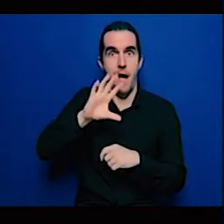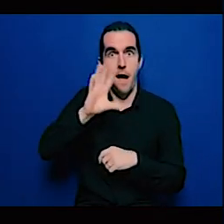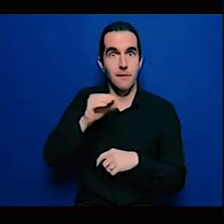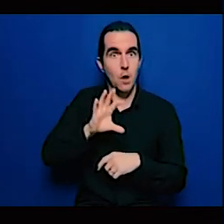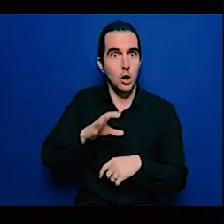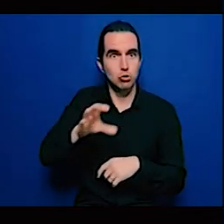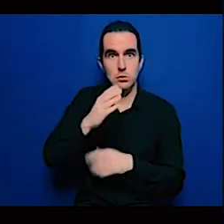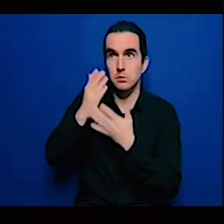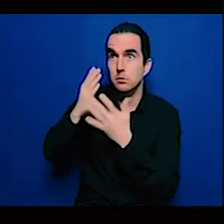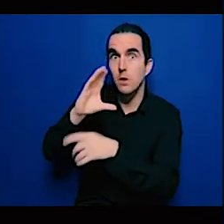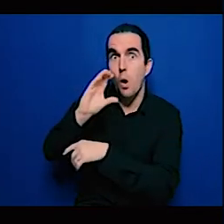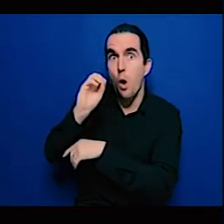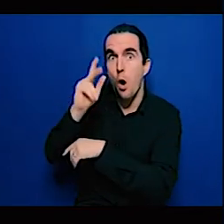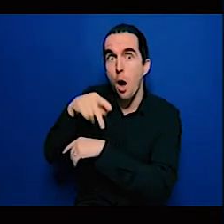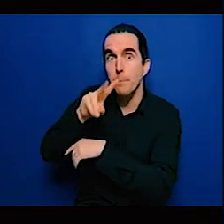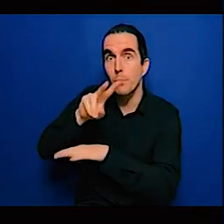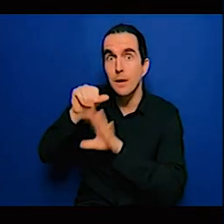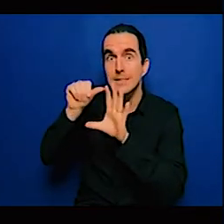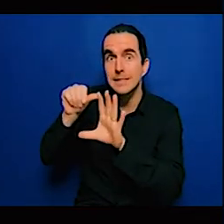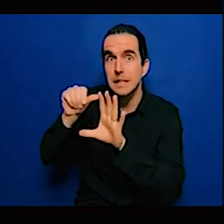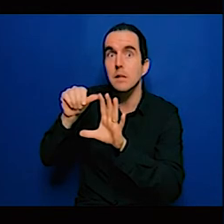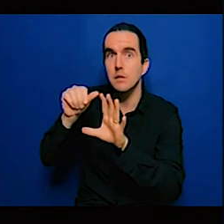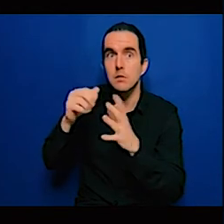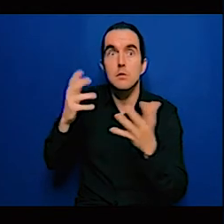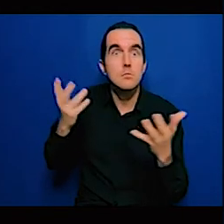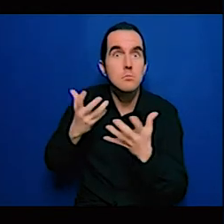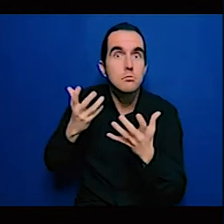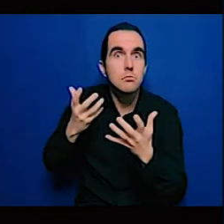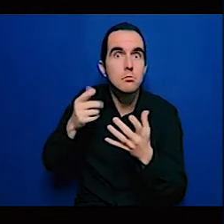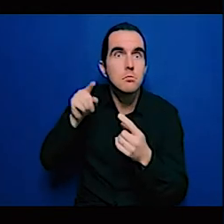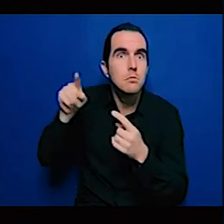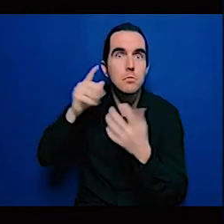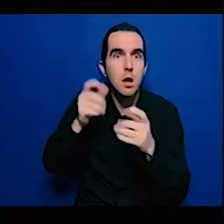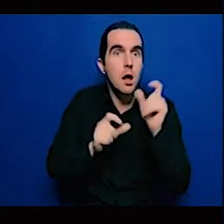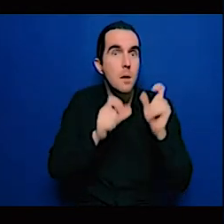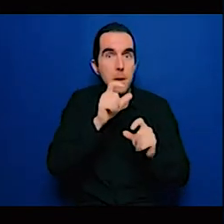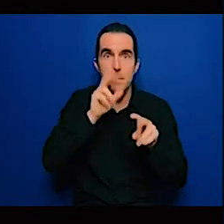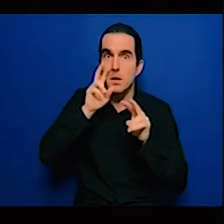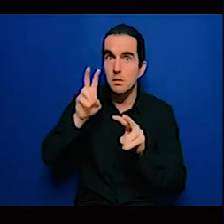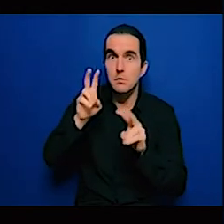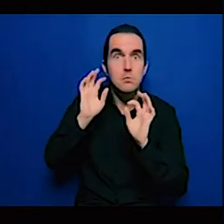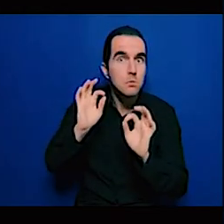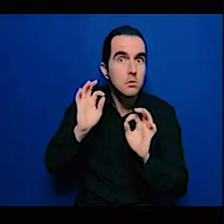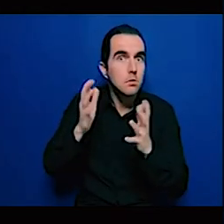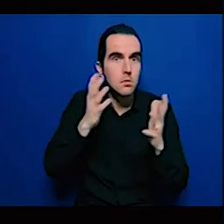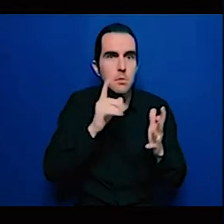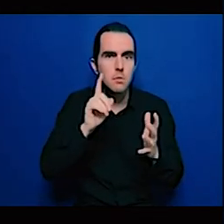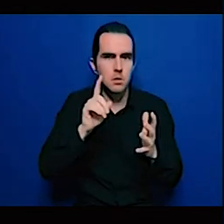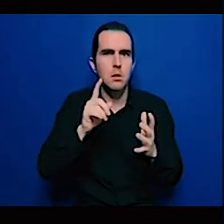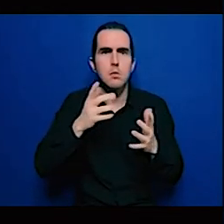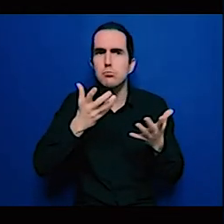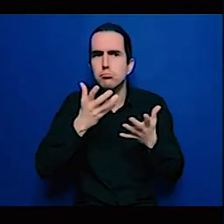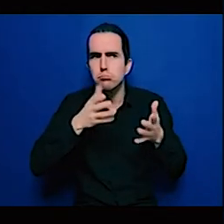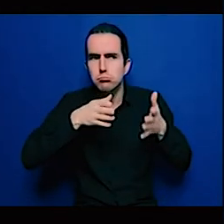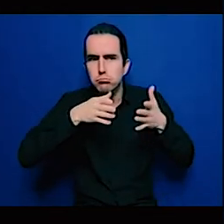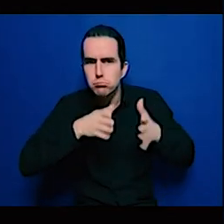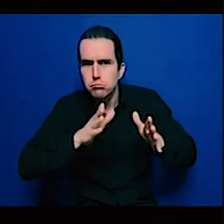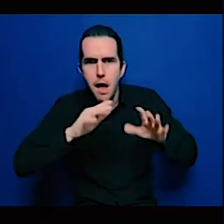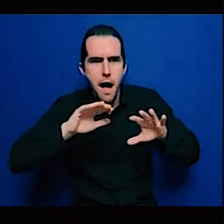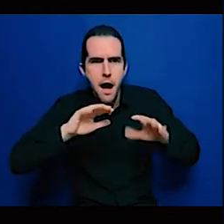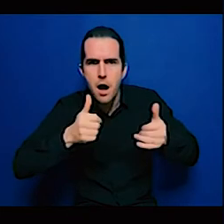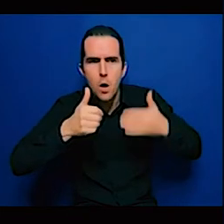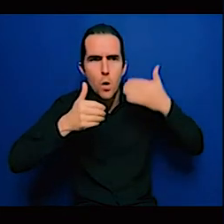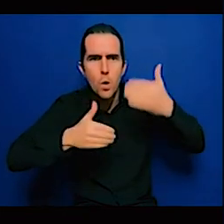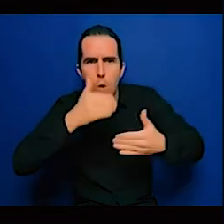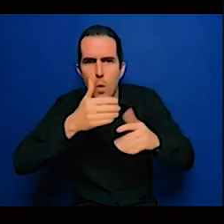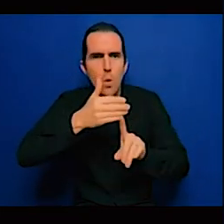let's say Cotebois goes and agrees to a certain NDC people are quite smart they'll be able to figure out very quickly that this is not going